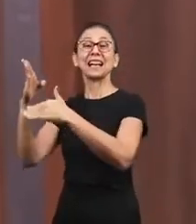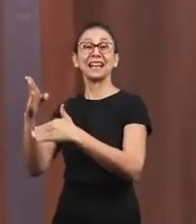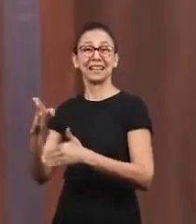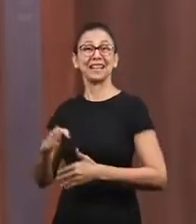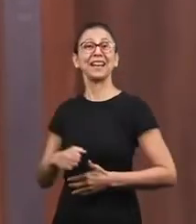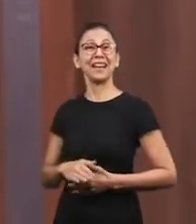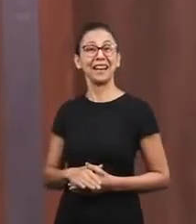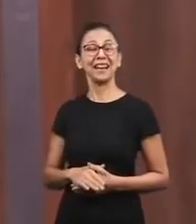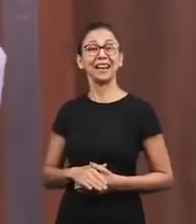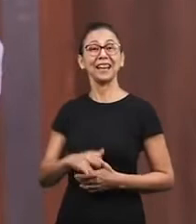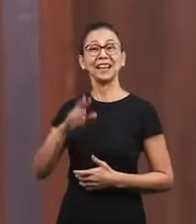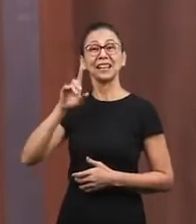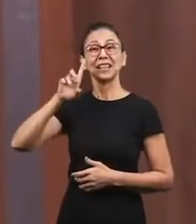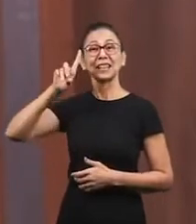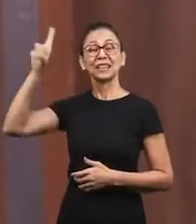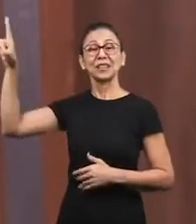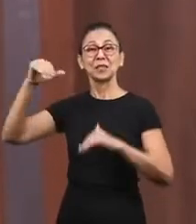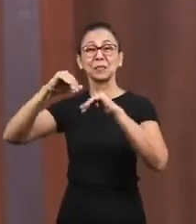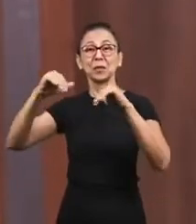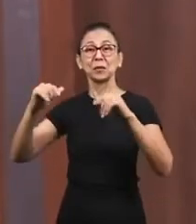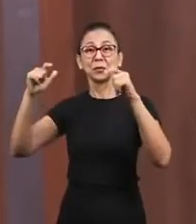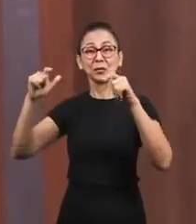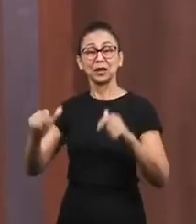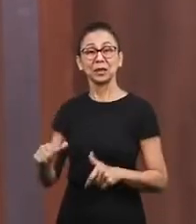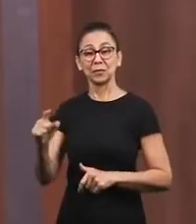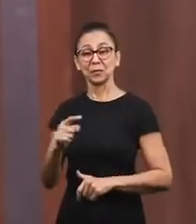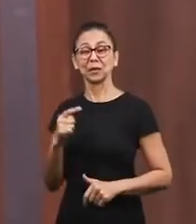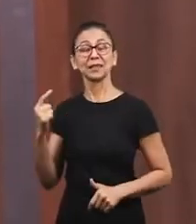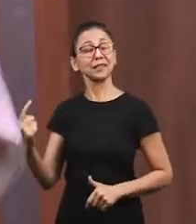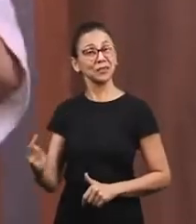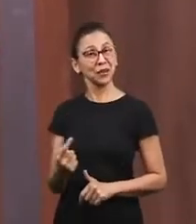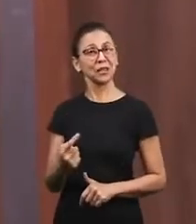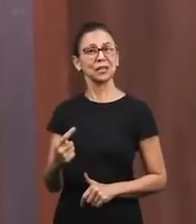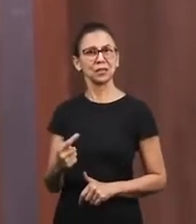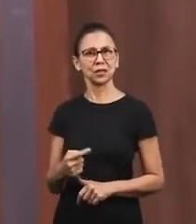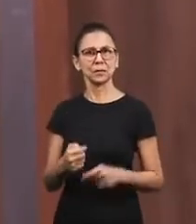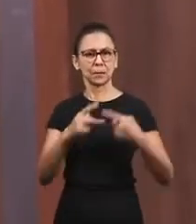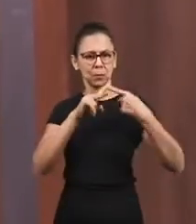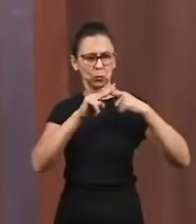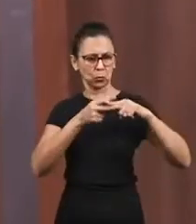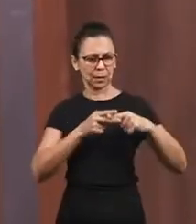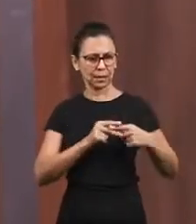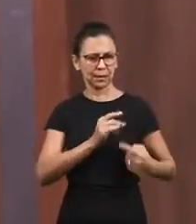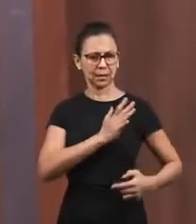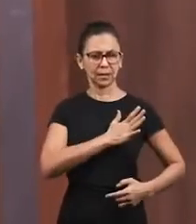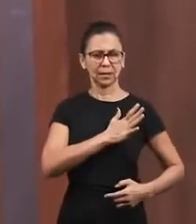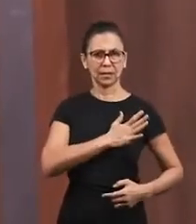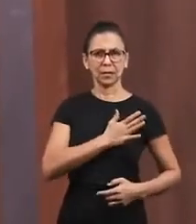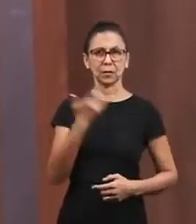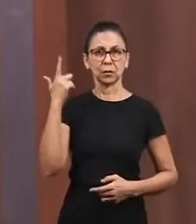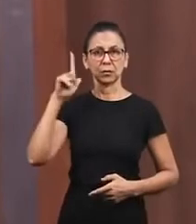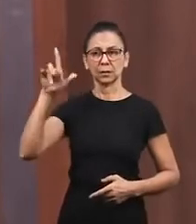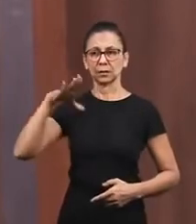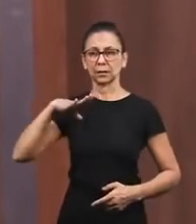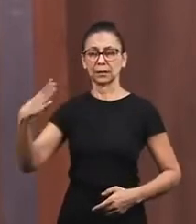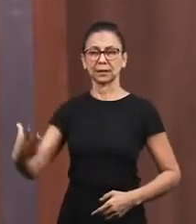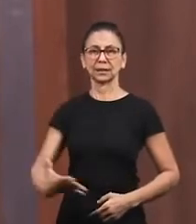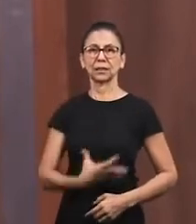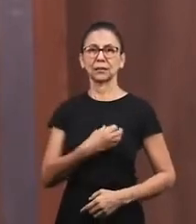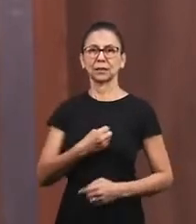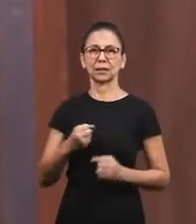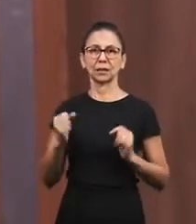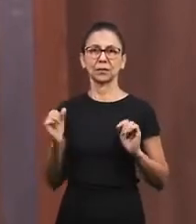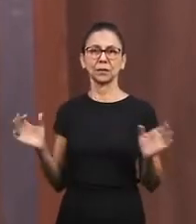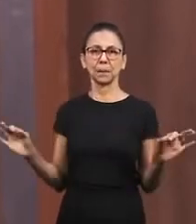we want to reach Jerusalem that is our land that is why we are edifying the walls of our spiritual